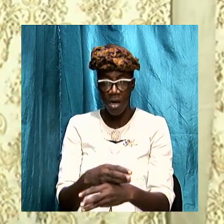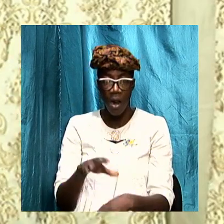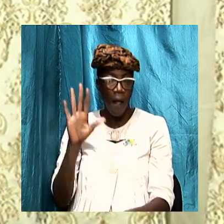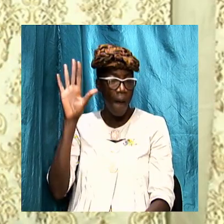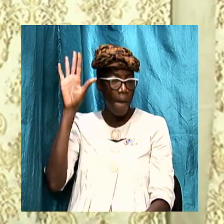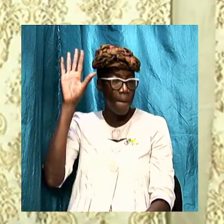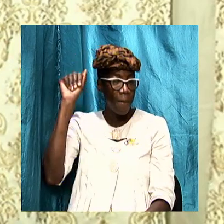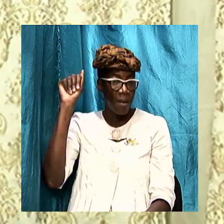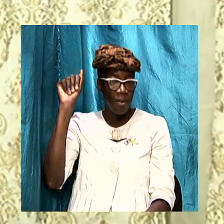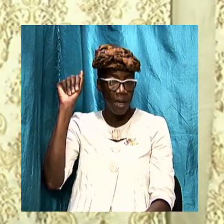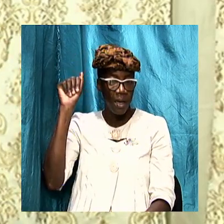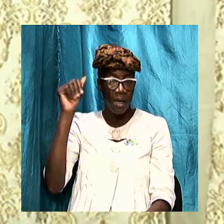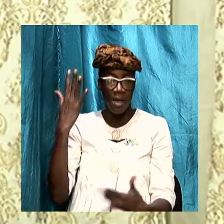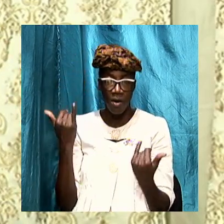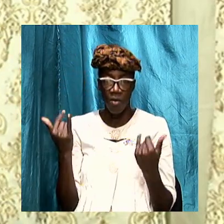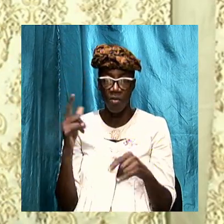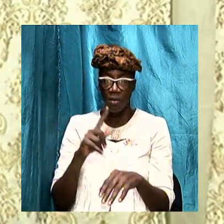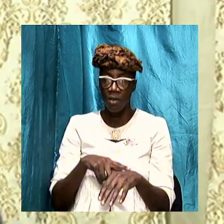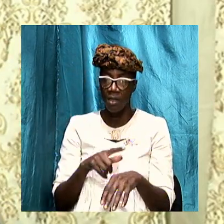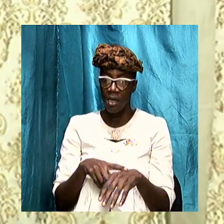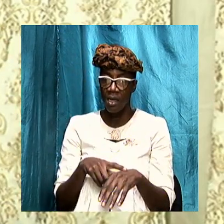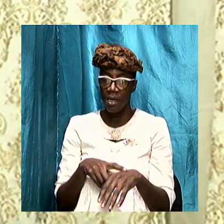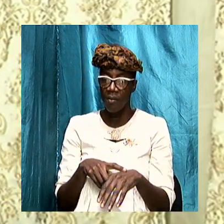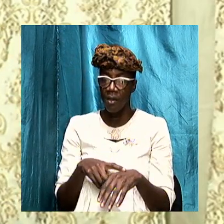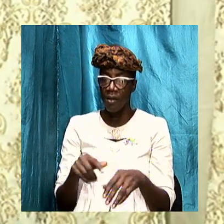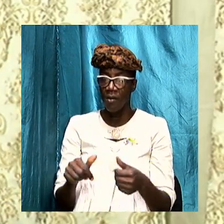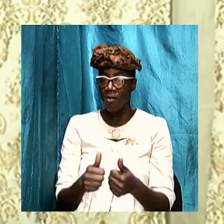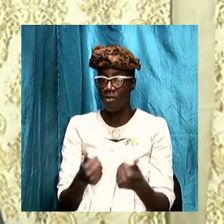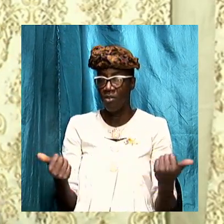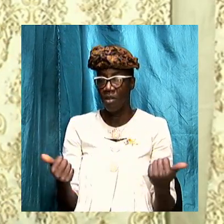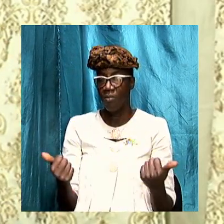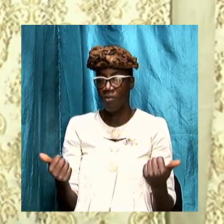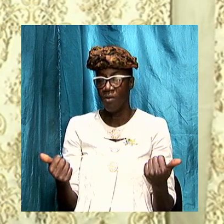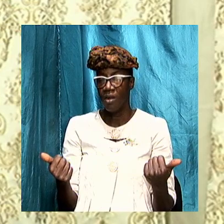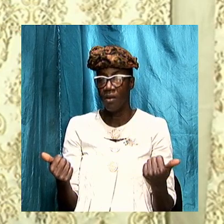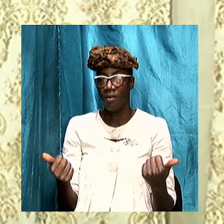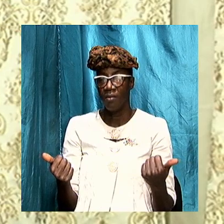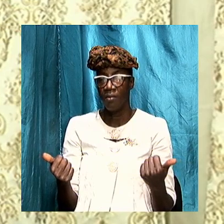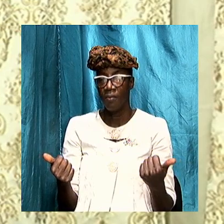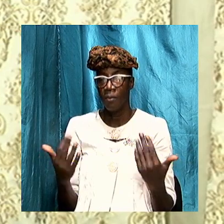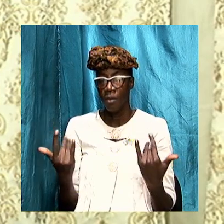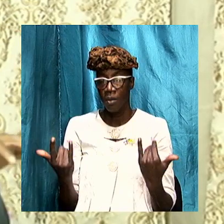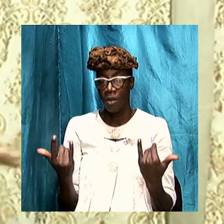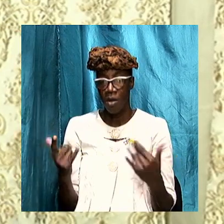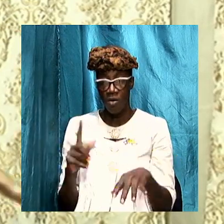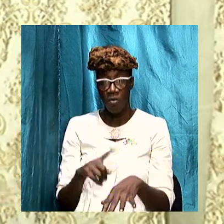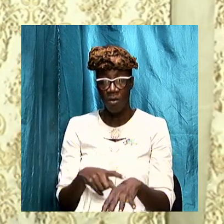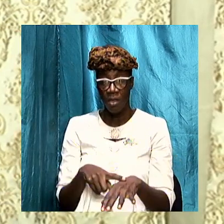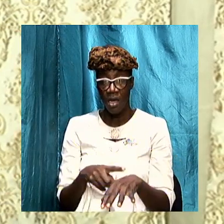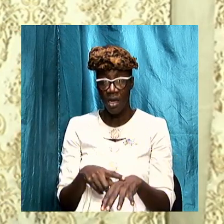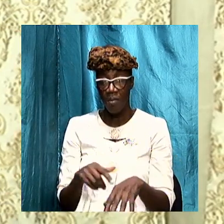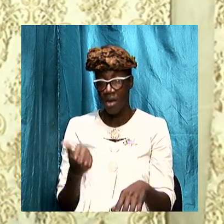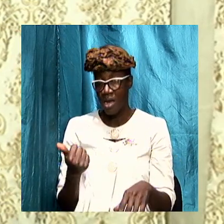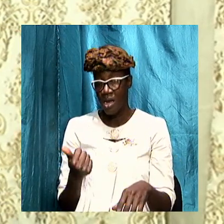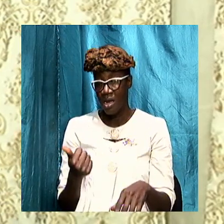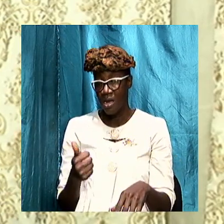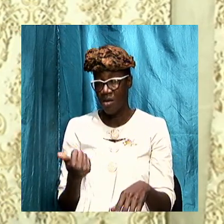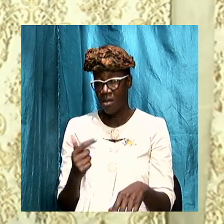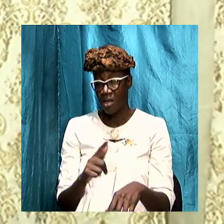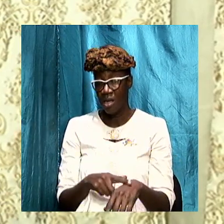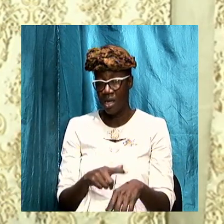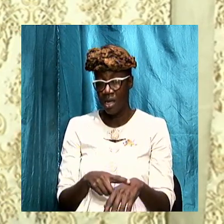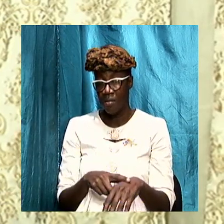now is the time to sever ties now is the time more than any other time to